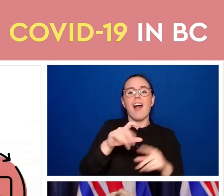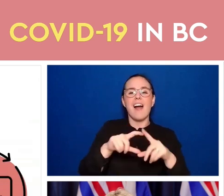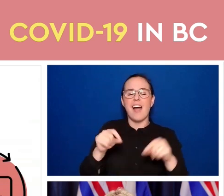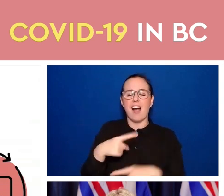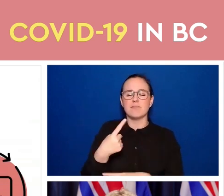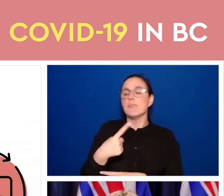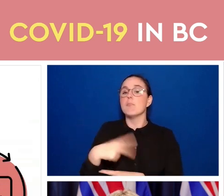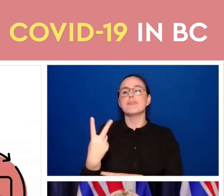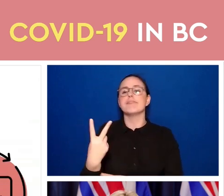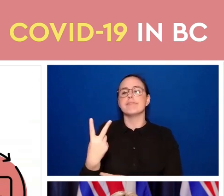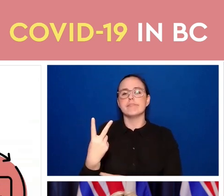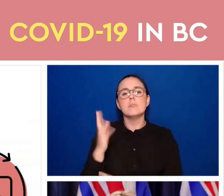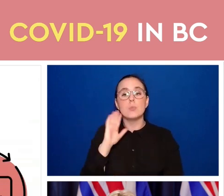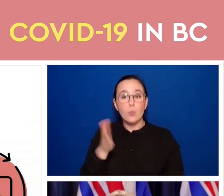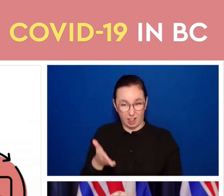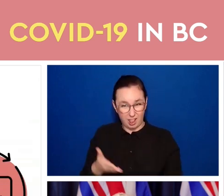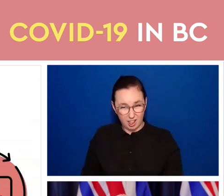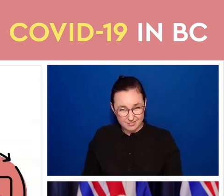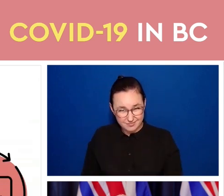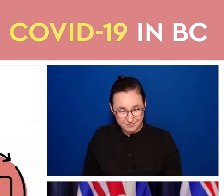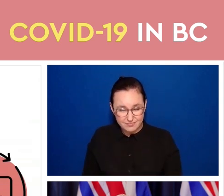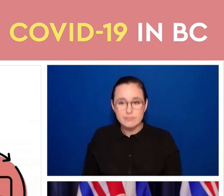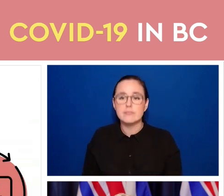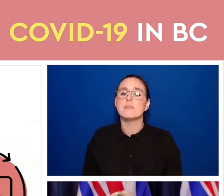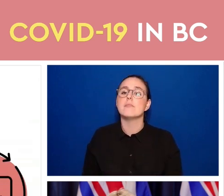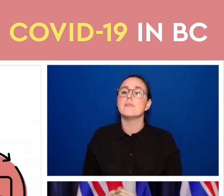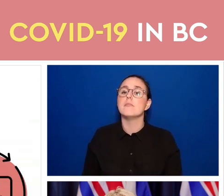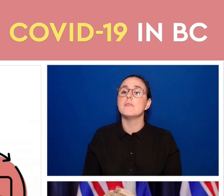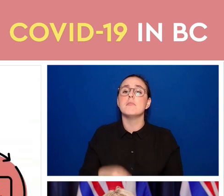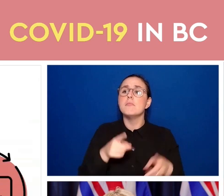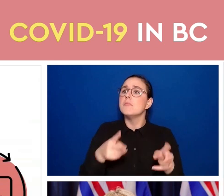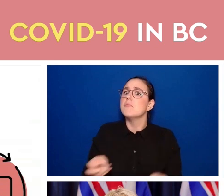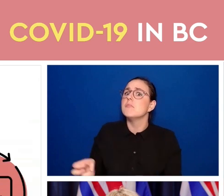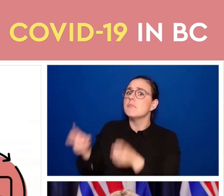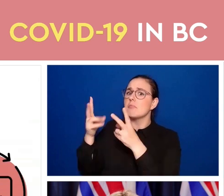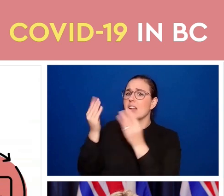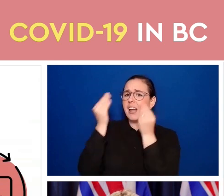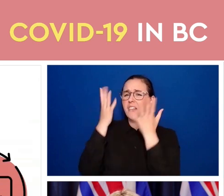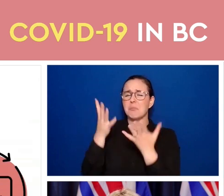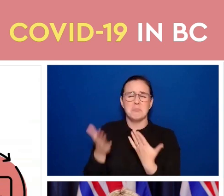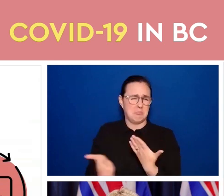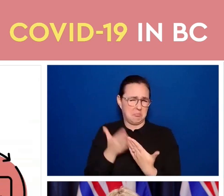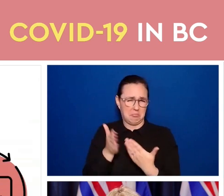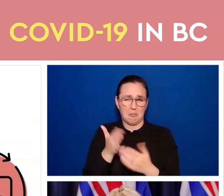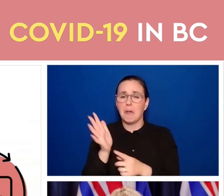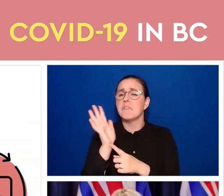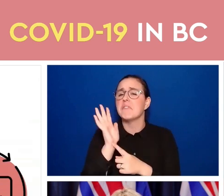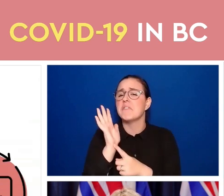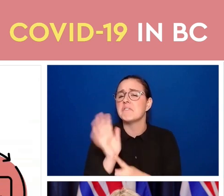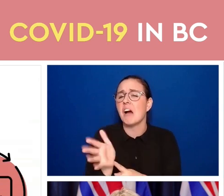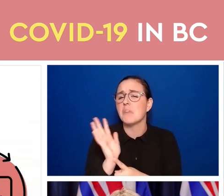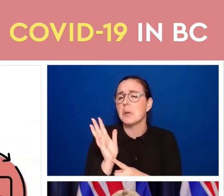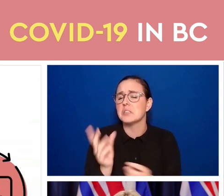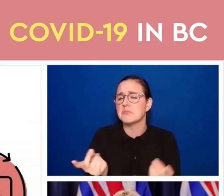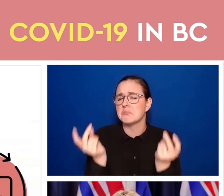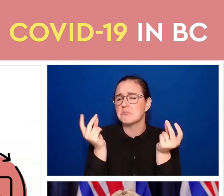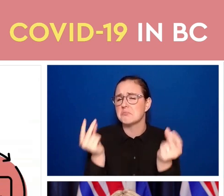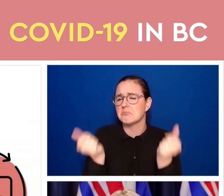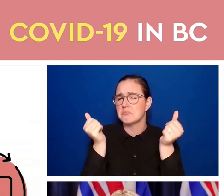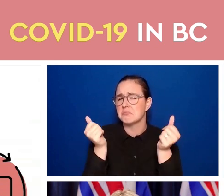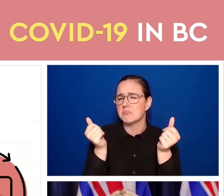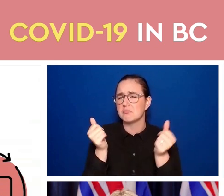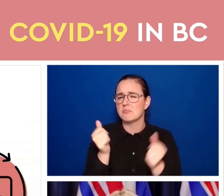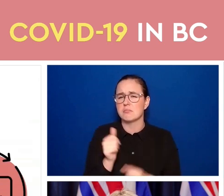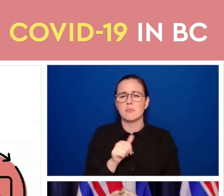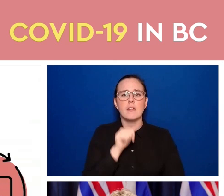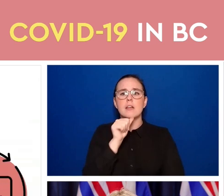information is very simple. It takes less than five minutes and we will be adding that into the immunization registry so that you can